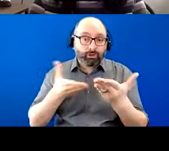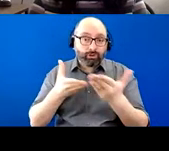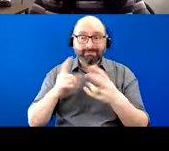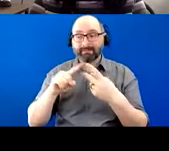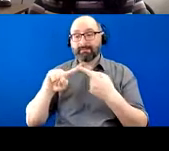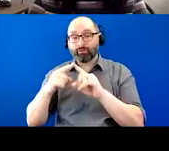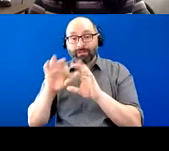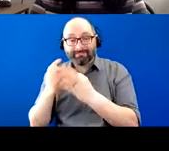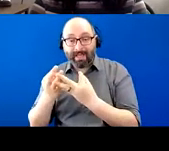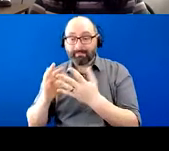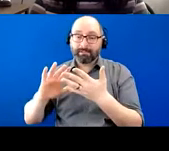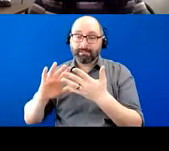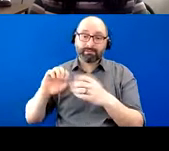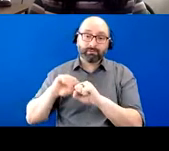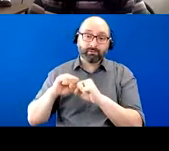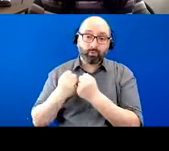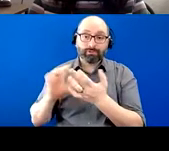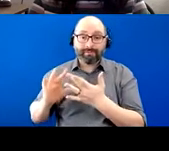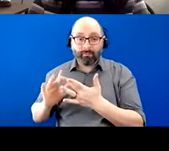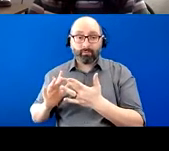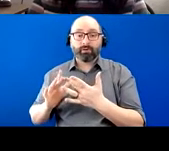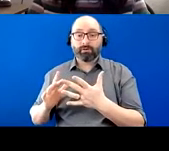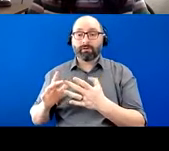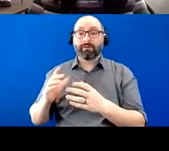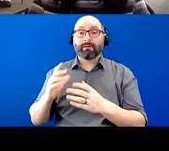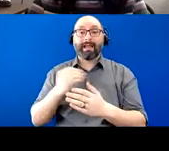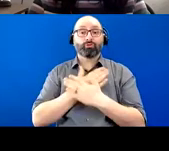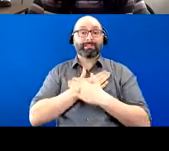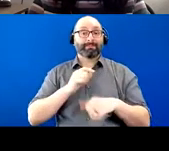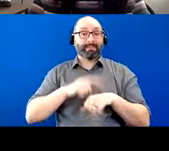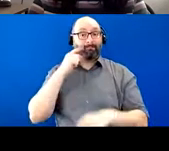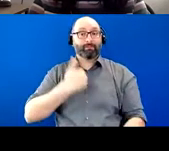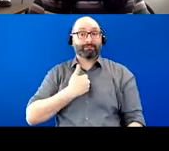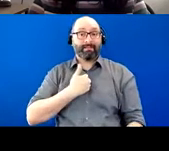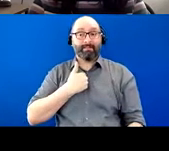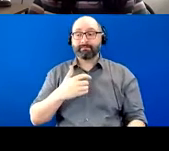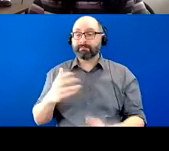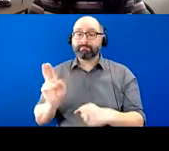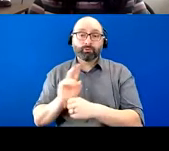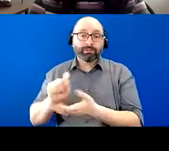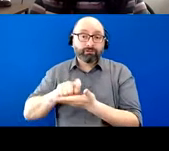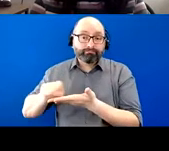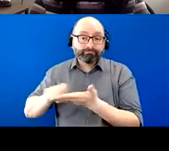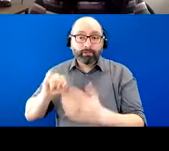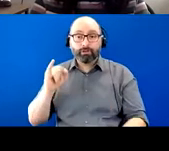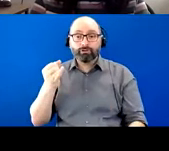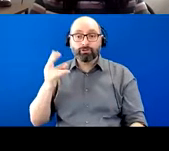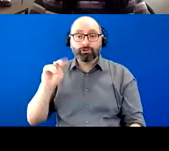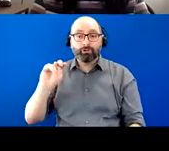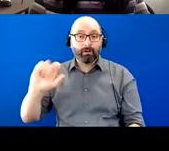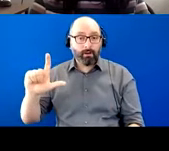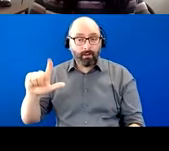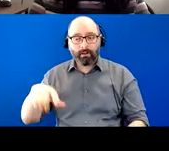family and our social network, um, and also, uh, respite time for ourselves, um, through journaling, um, and even, um,